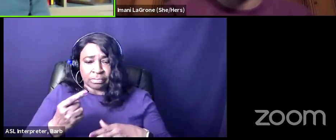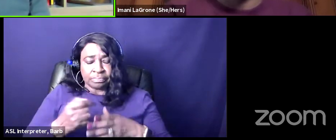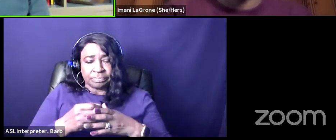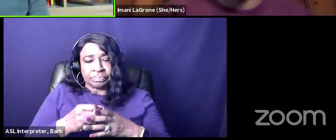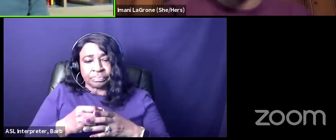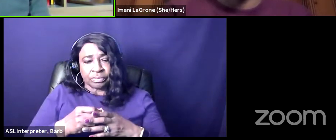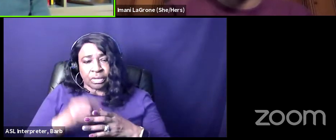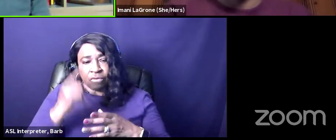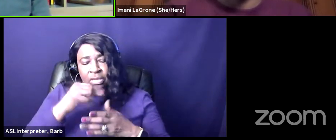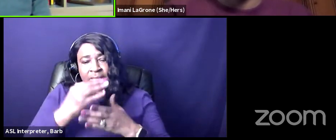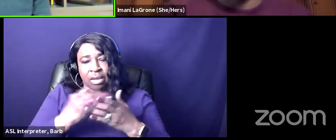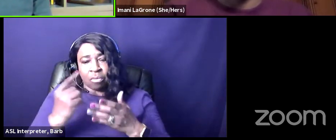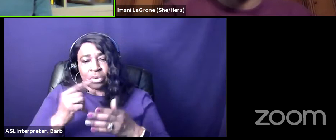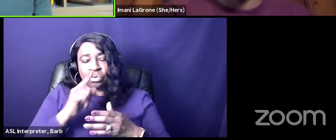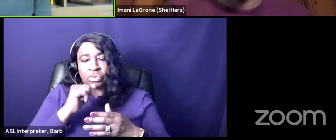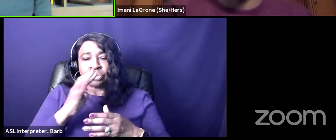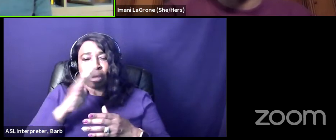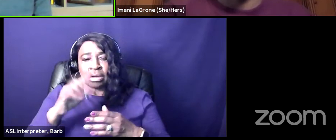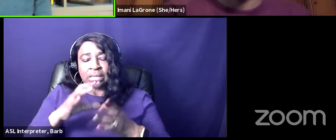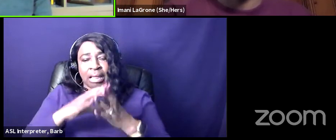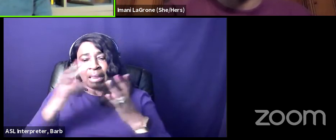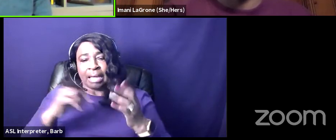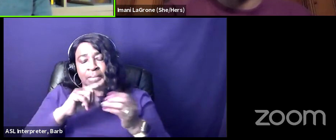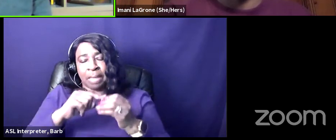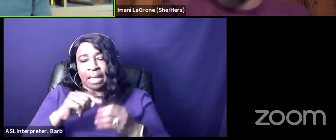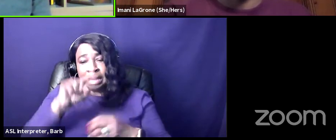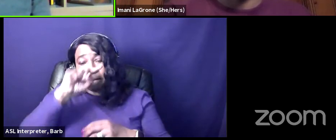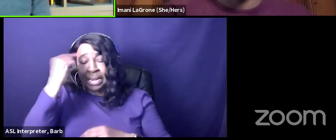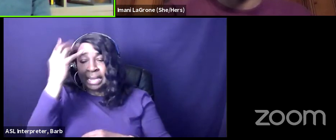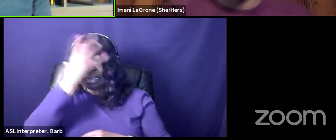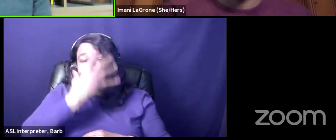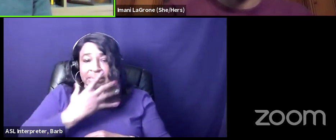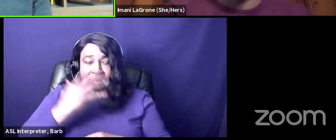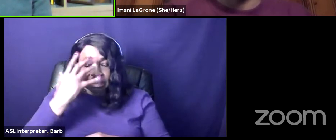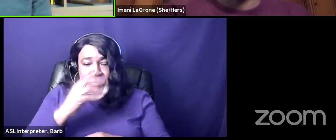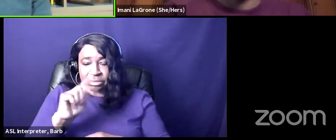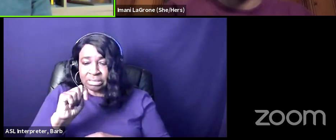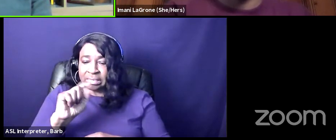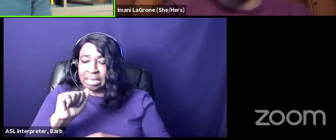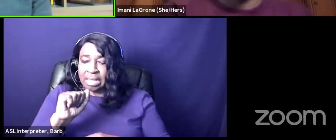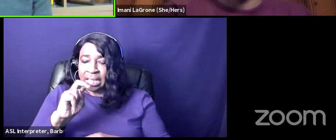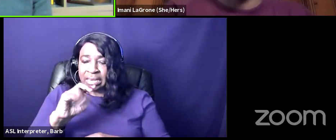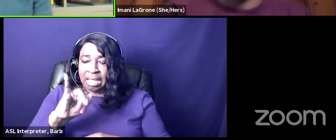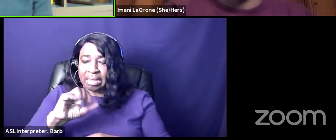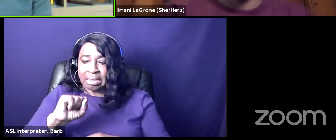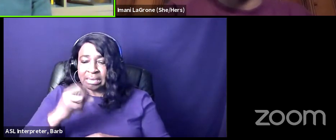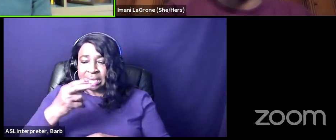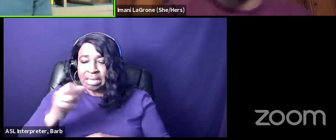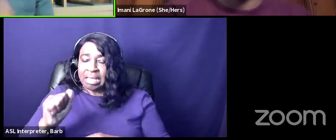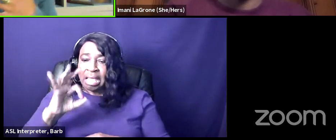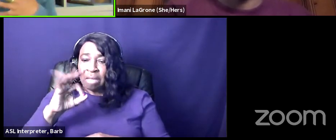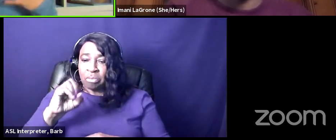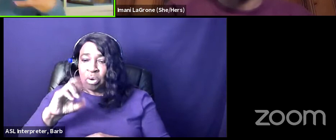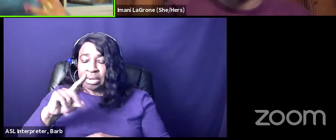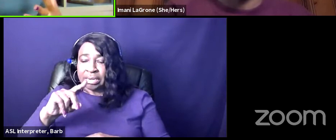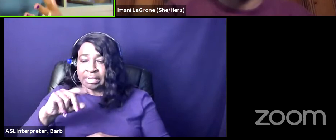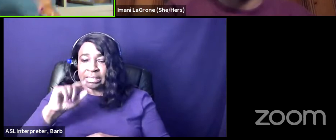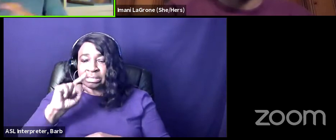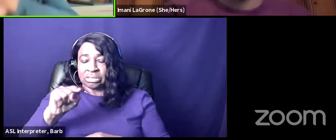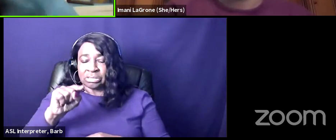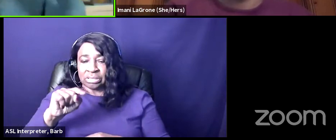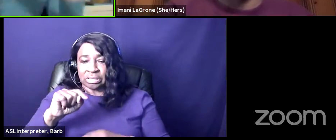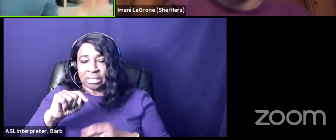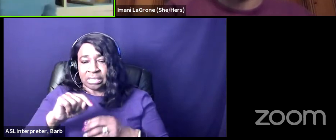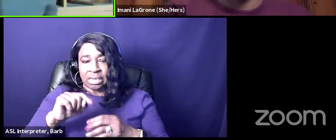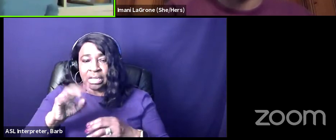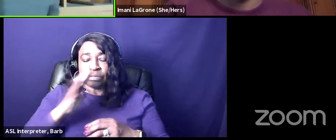you know for someone who talks a lot about black aesthetic tanisha ford who's a historian who's at cuny grad center does amazing stuff with sort of like black women in dress